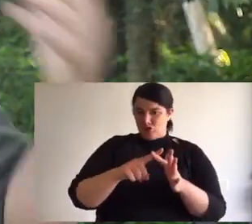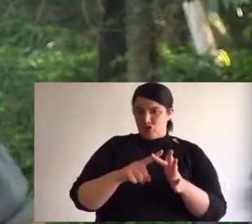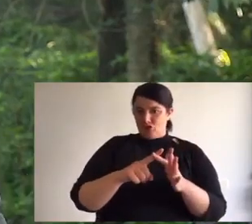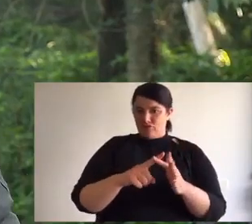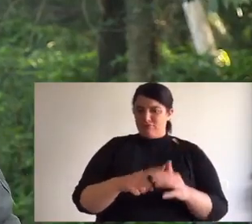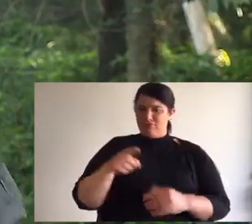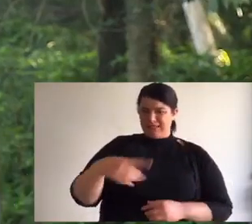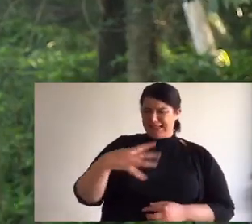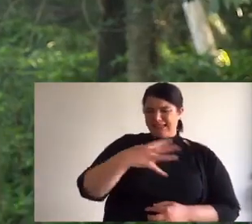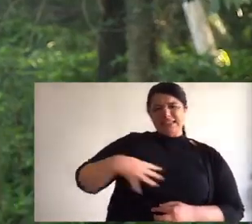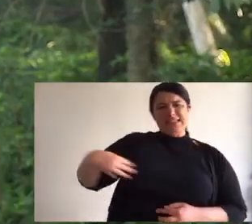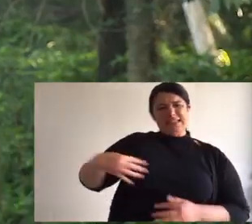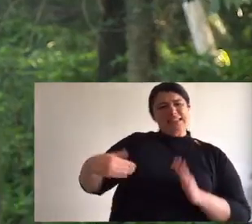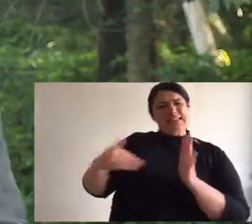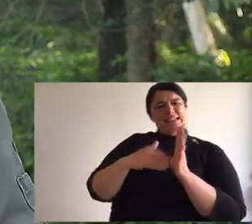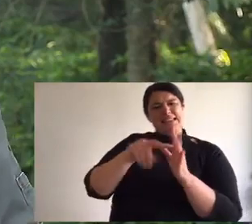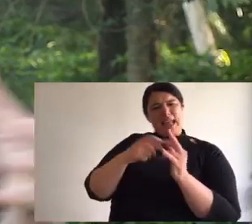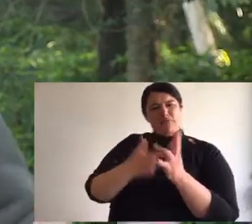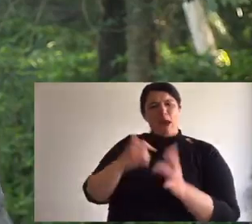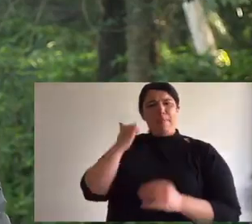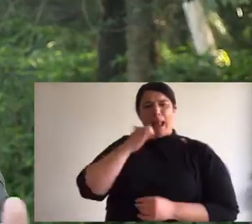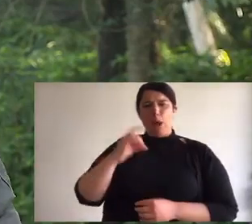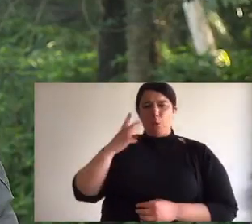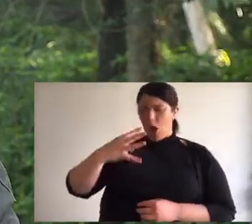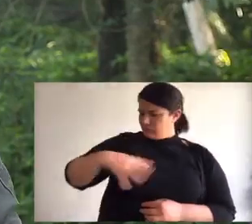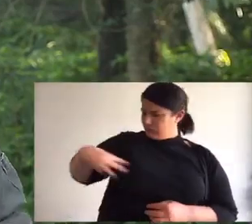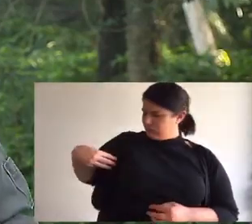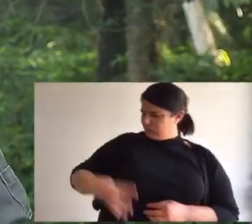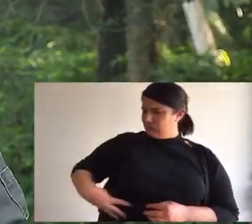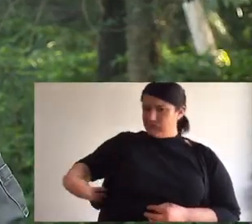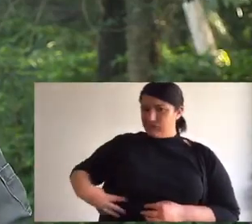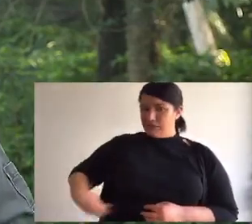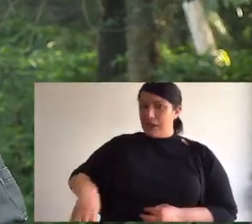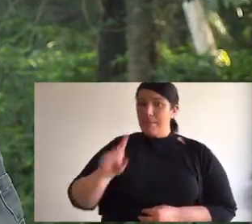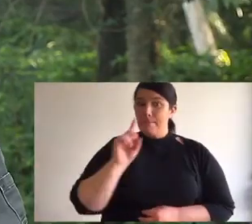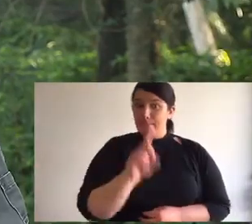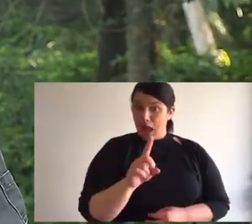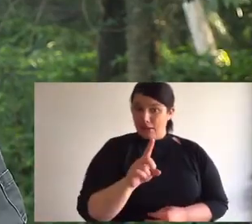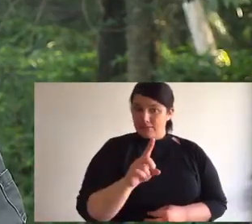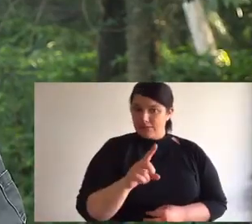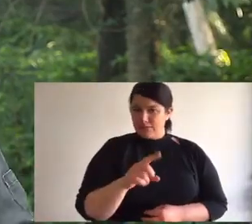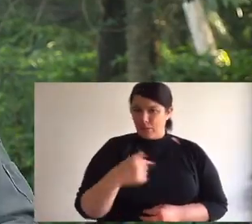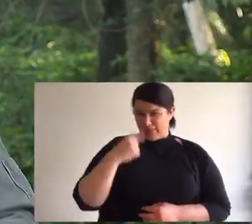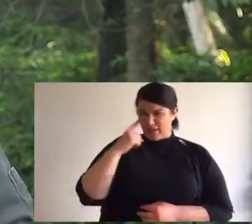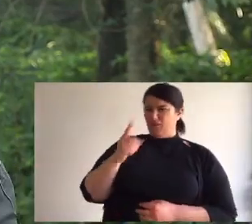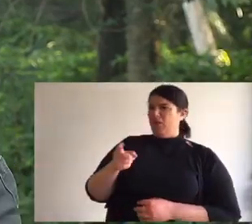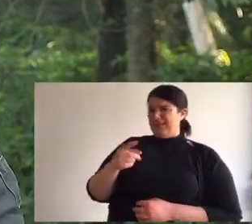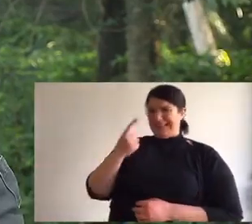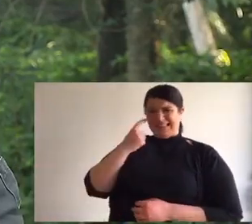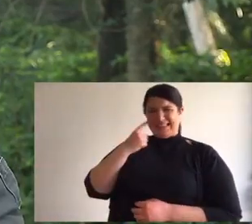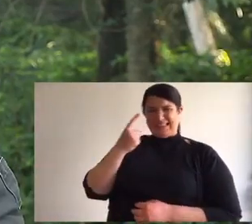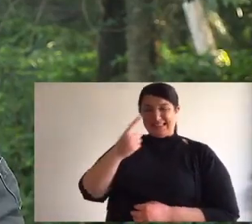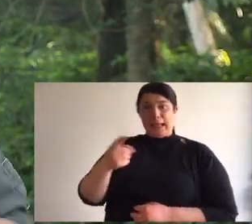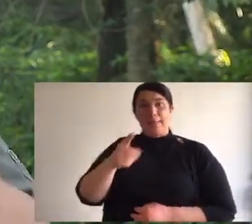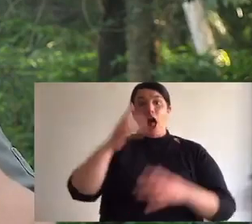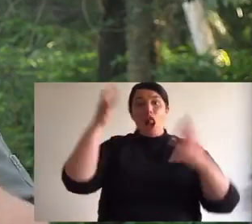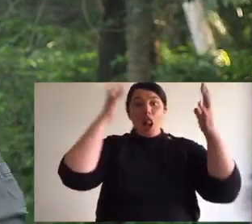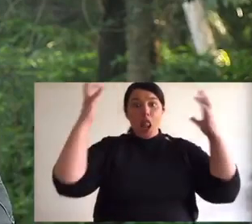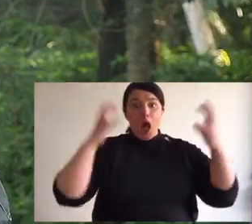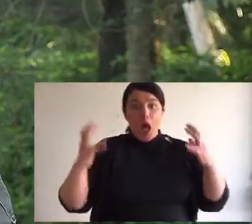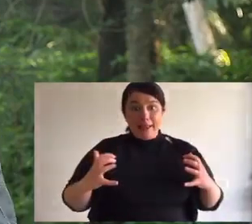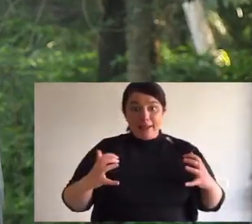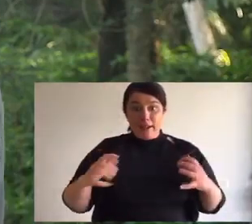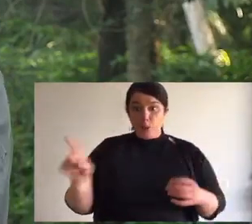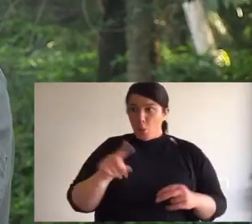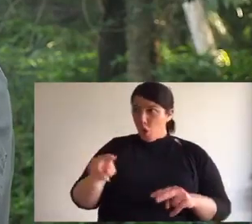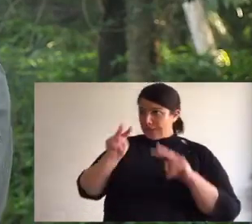They're black and white. We look at them and they stand out, don't they? But do you know that lions are colour blind? So when